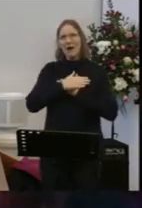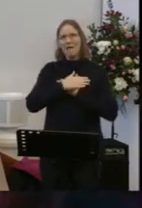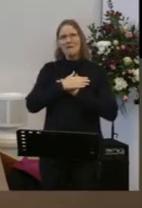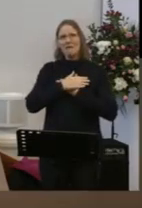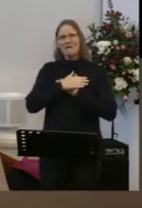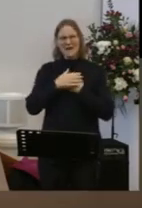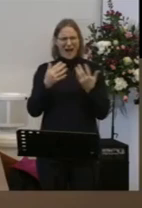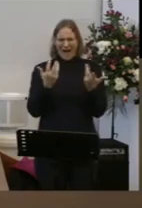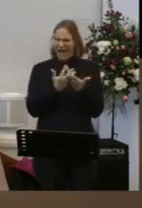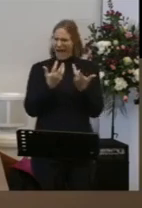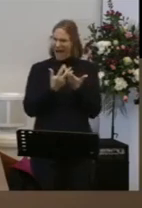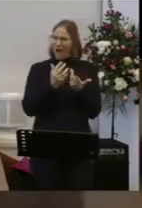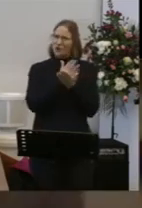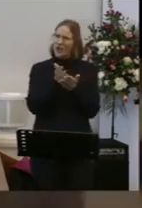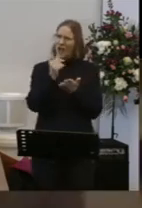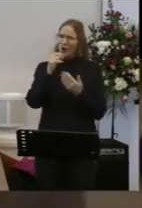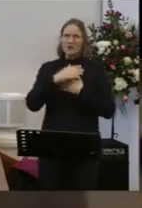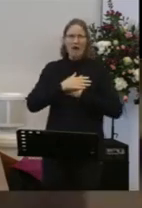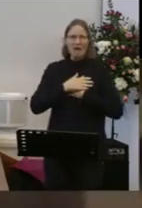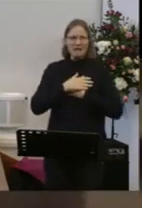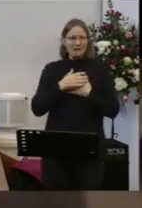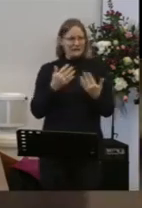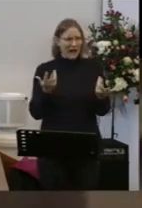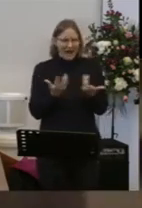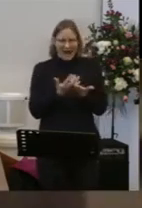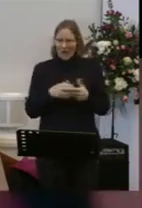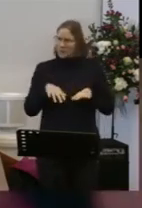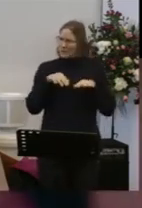How do we share it? Where do we even start?